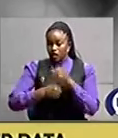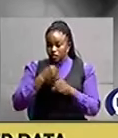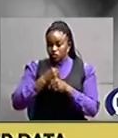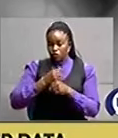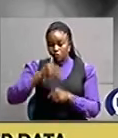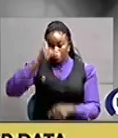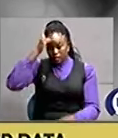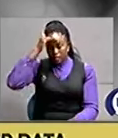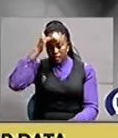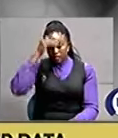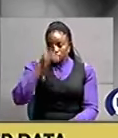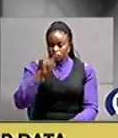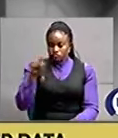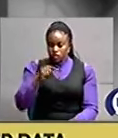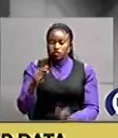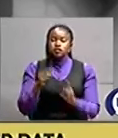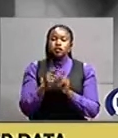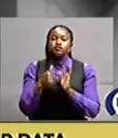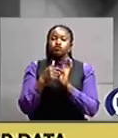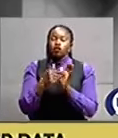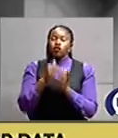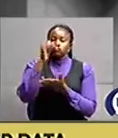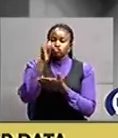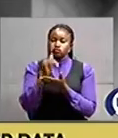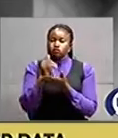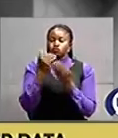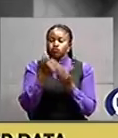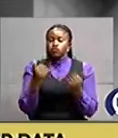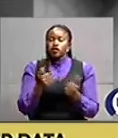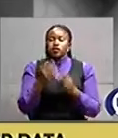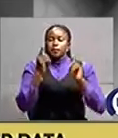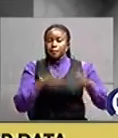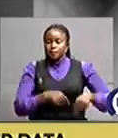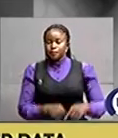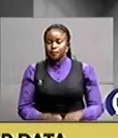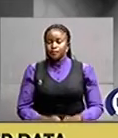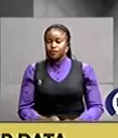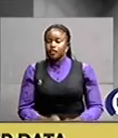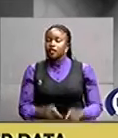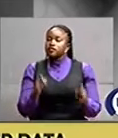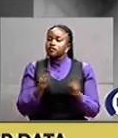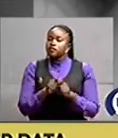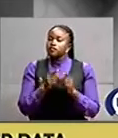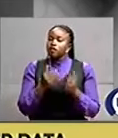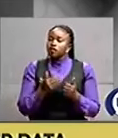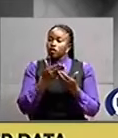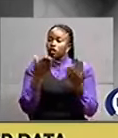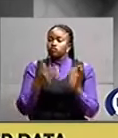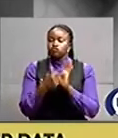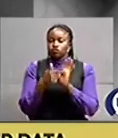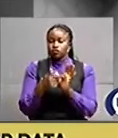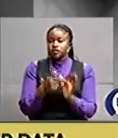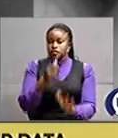report indicated a decrease in cases of child neglect with figures indicating 6